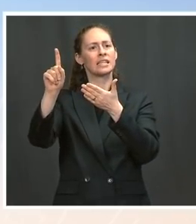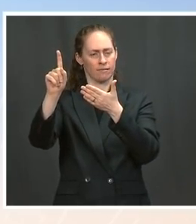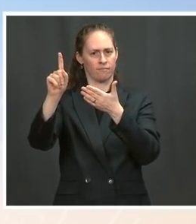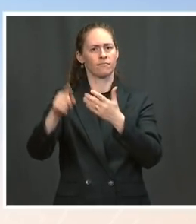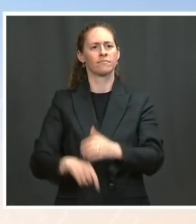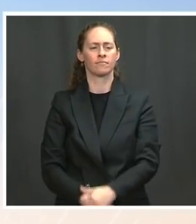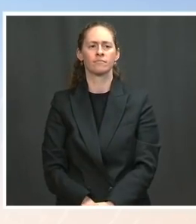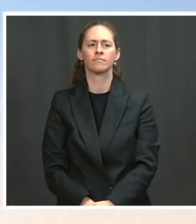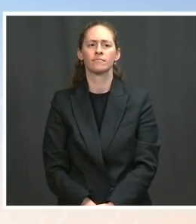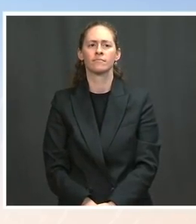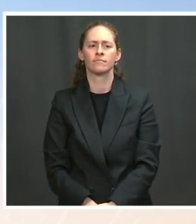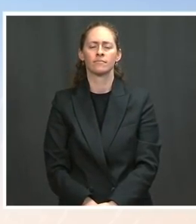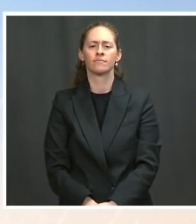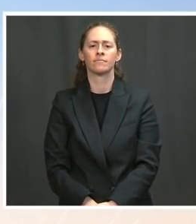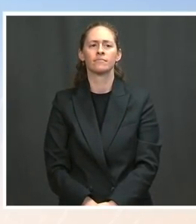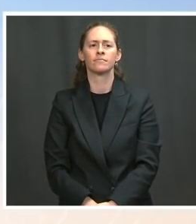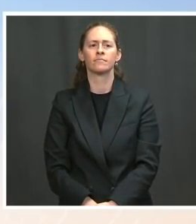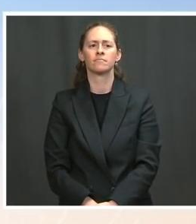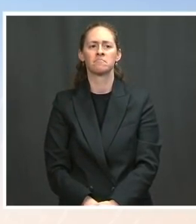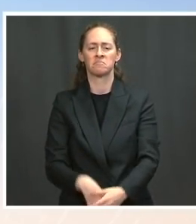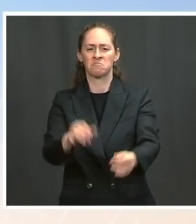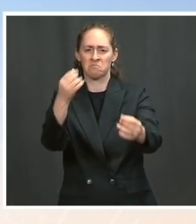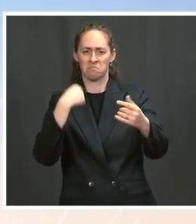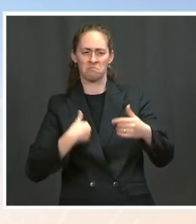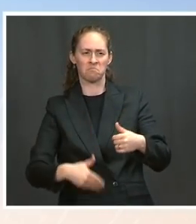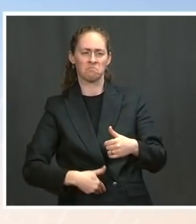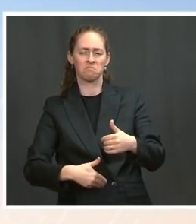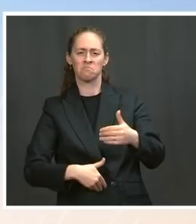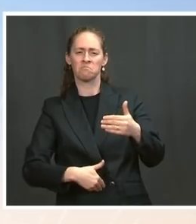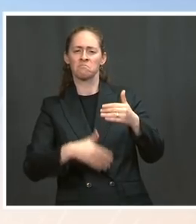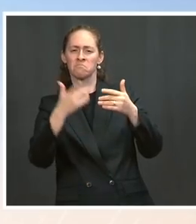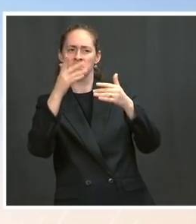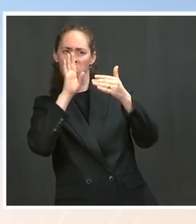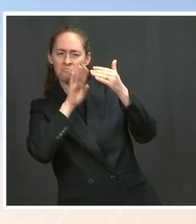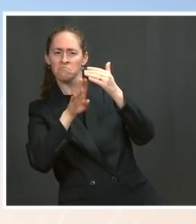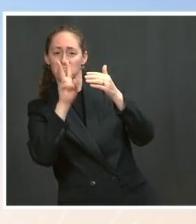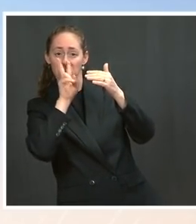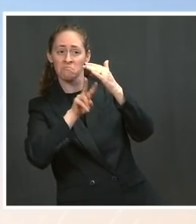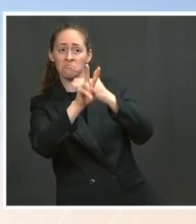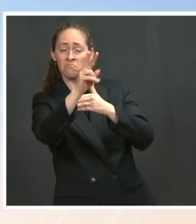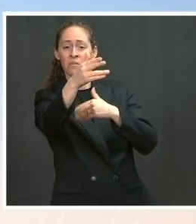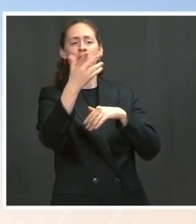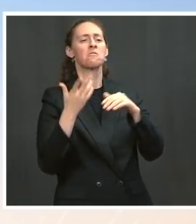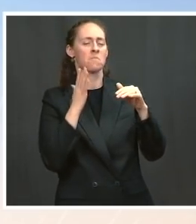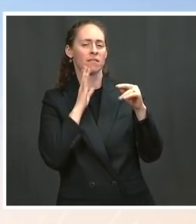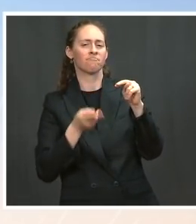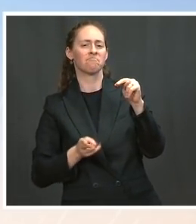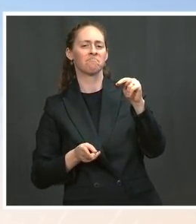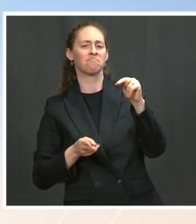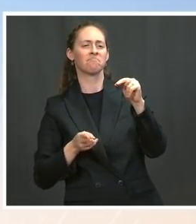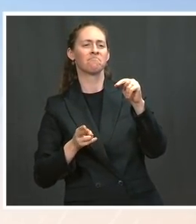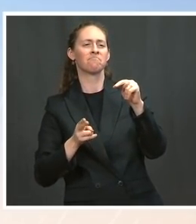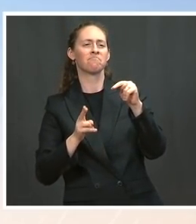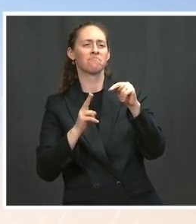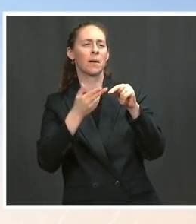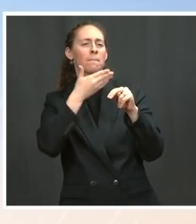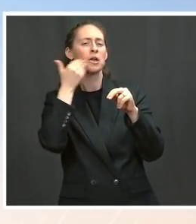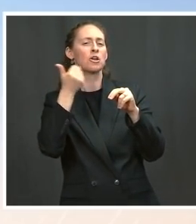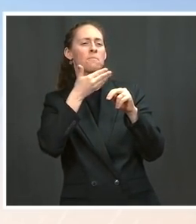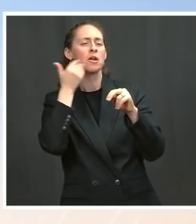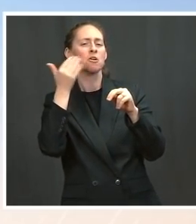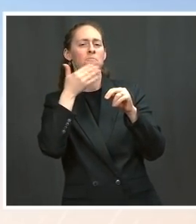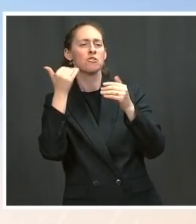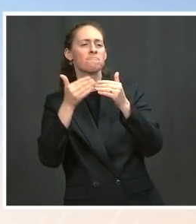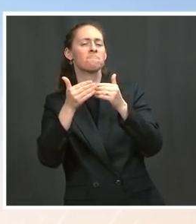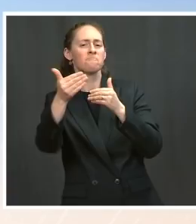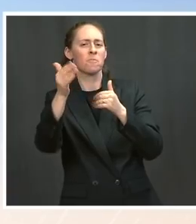2022. But what about the rest of the decade and the years beyond? Our country's long